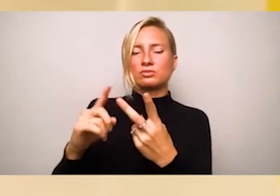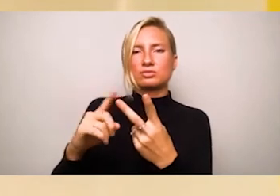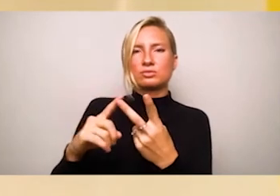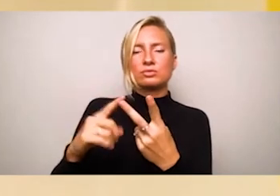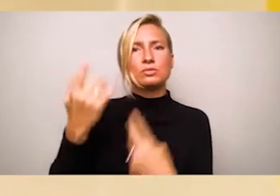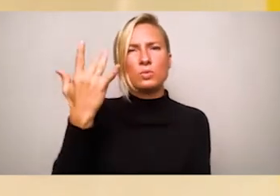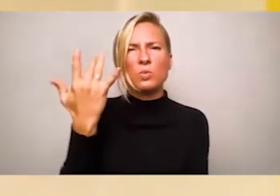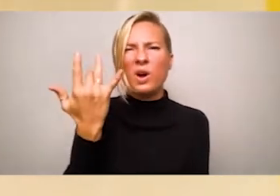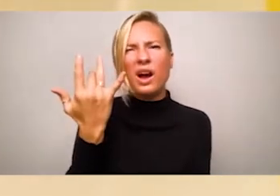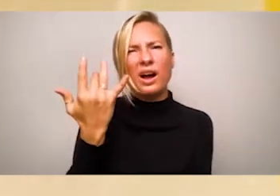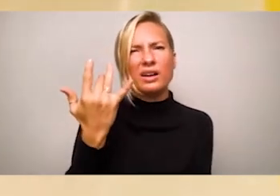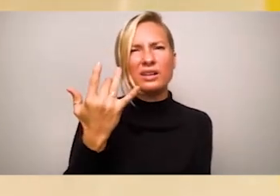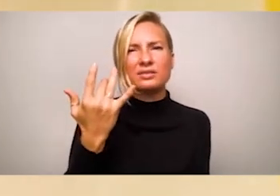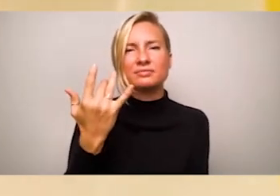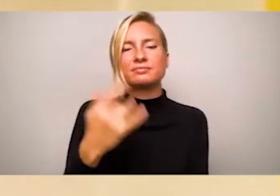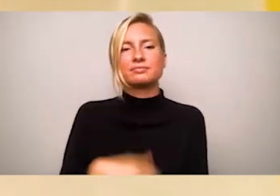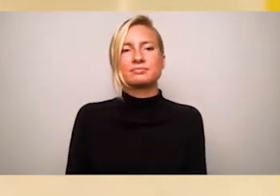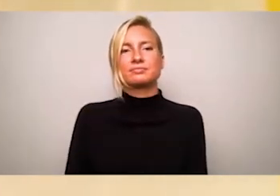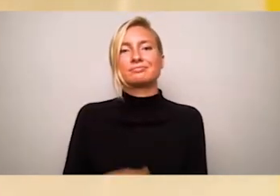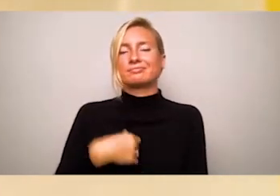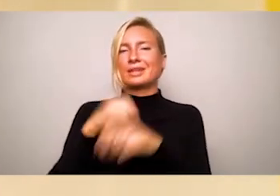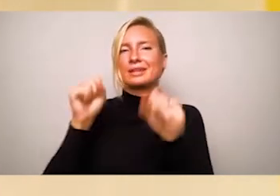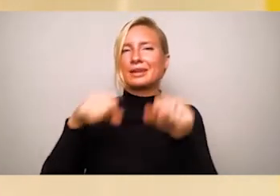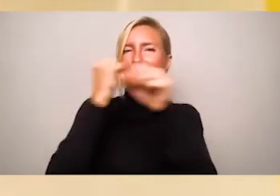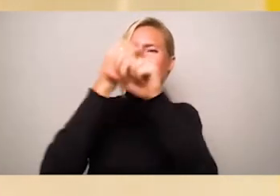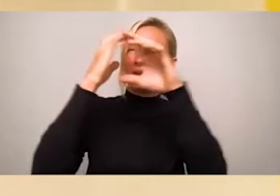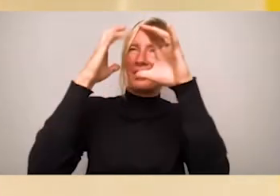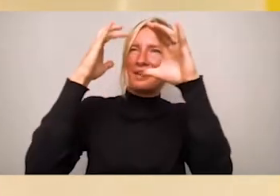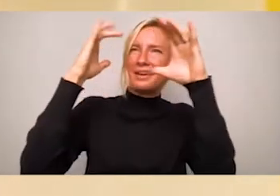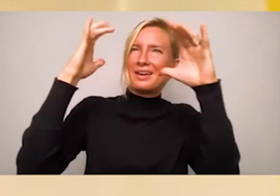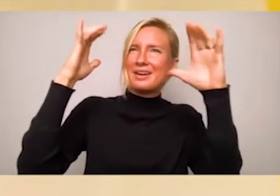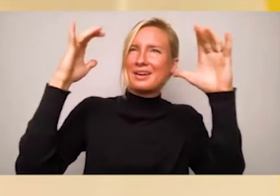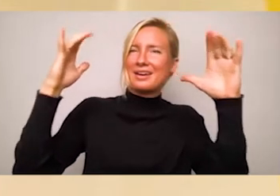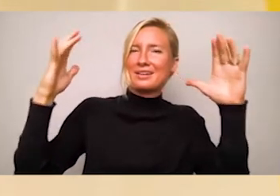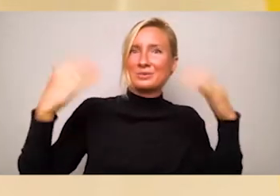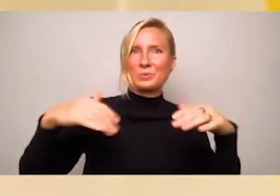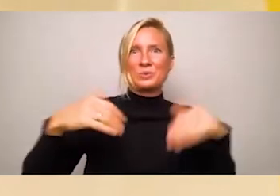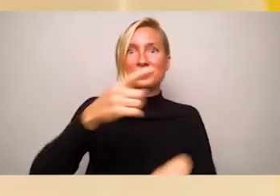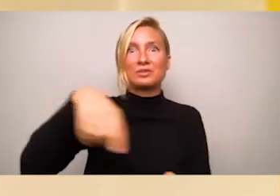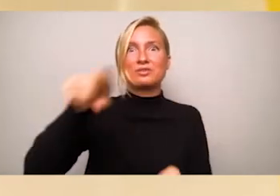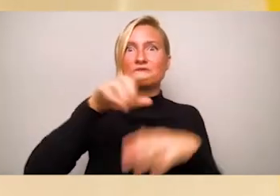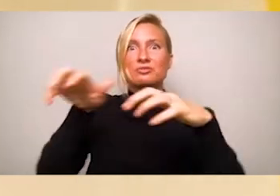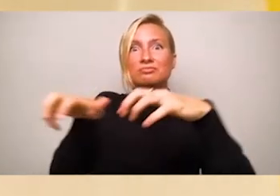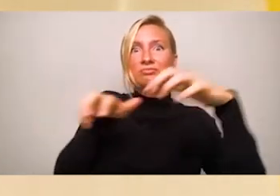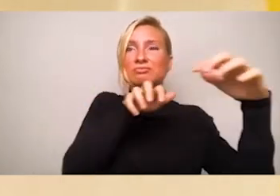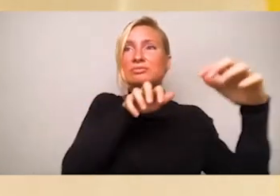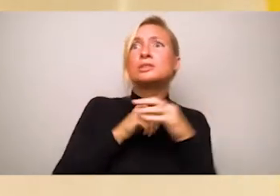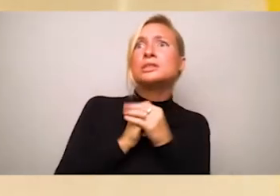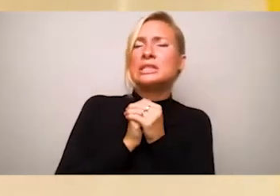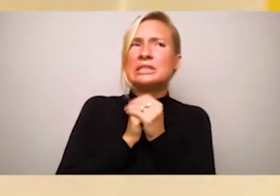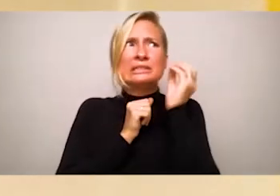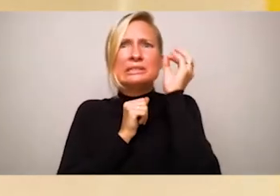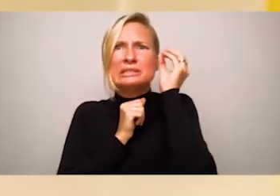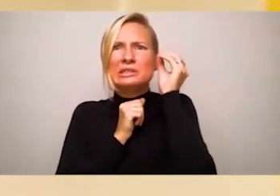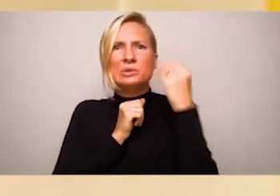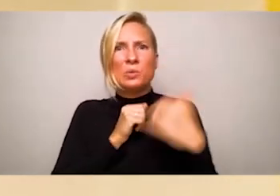I can imagine it through my screen now. All of you sitting on the edge of your seats. I bet you're thinking, wow, how